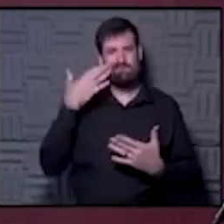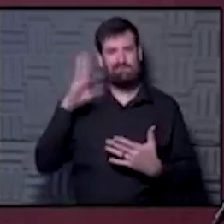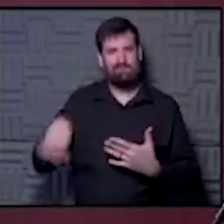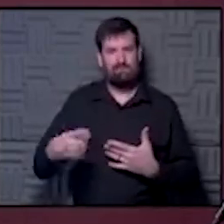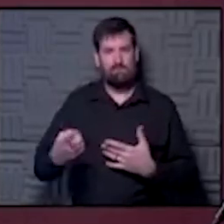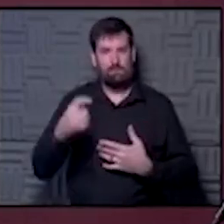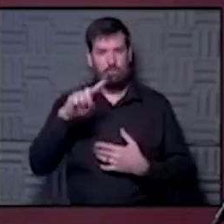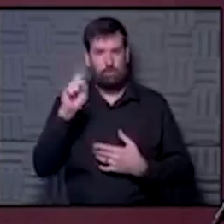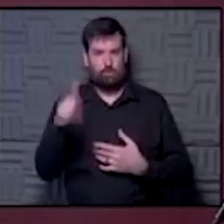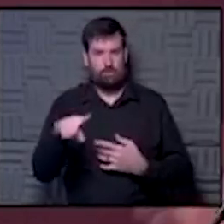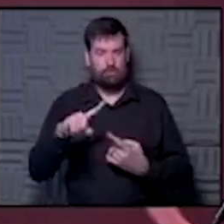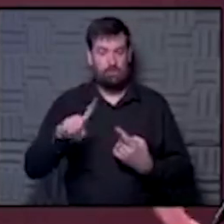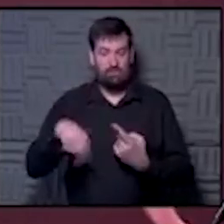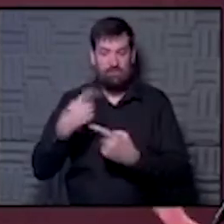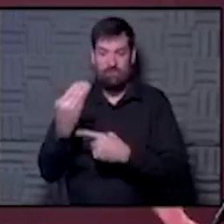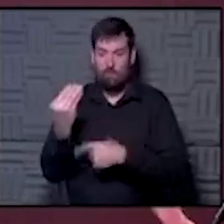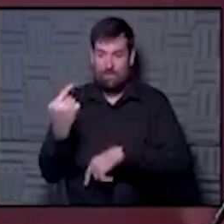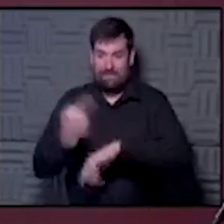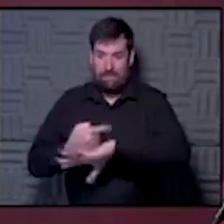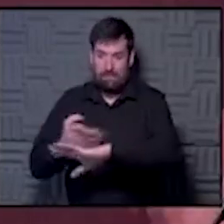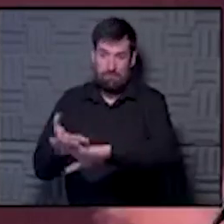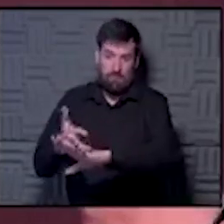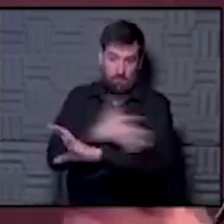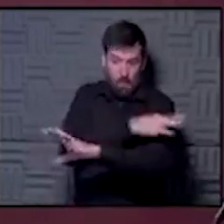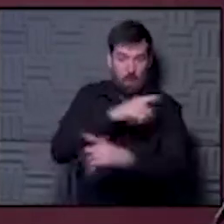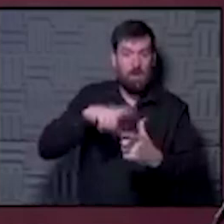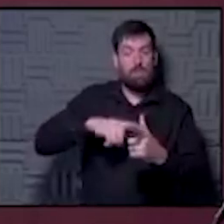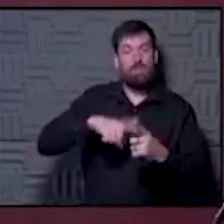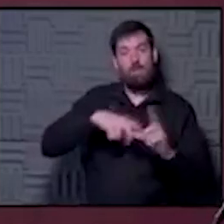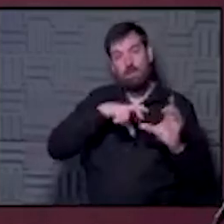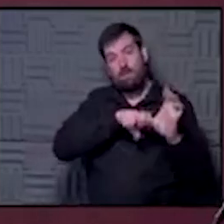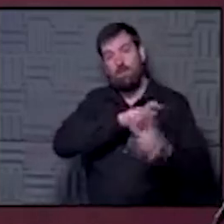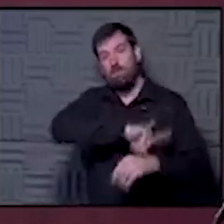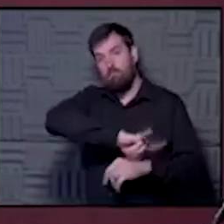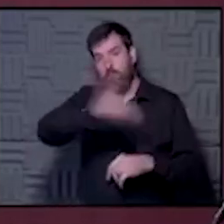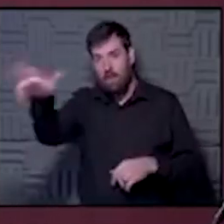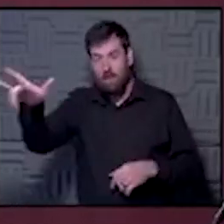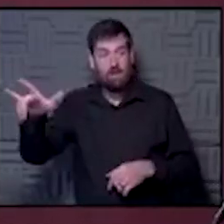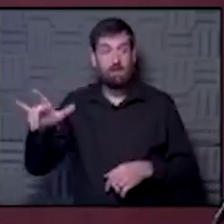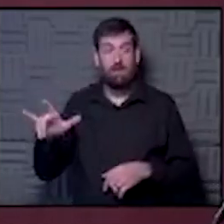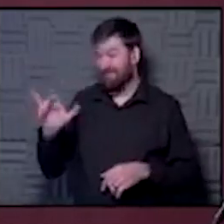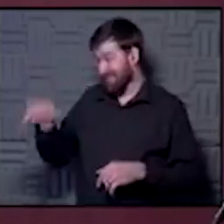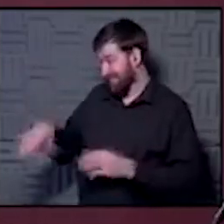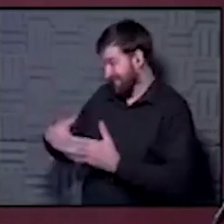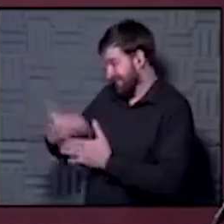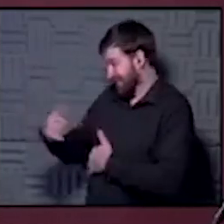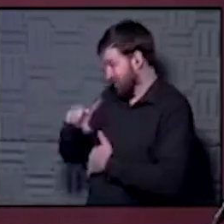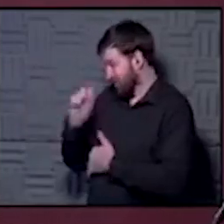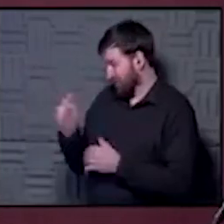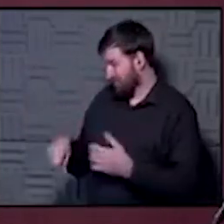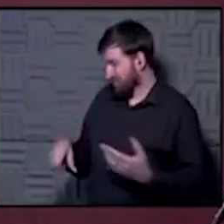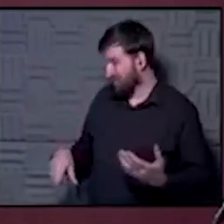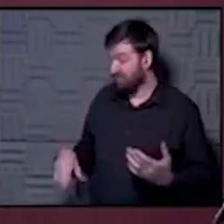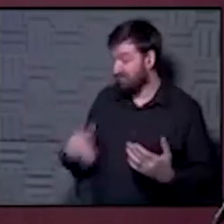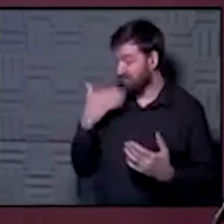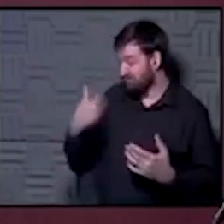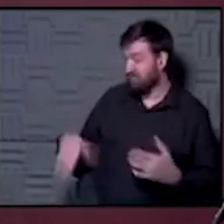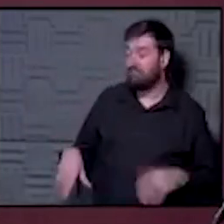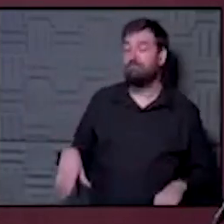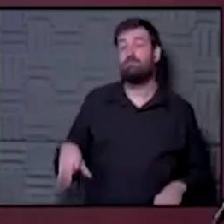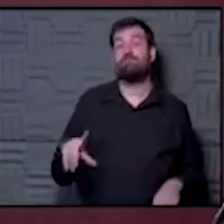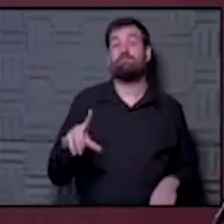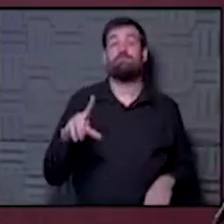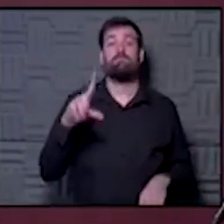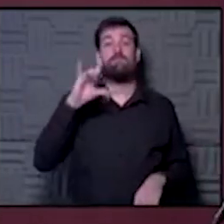doing that 14 days before then getting on a plane or traveling out of state. actually the next question. Which is good. Bring it up. I think